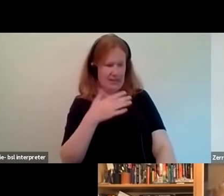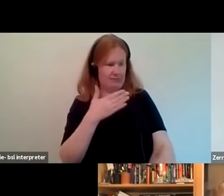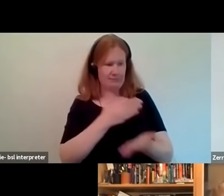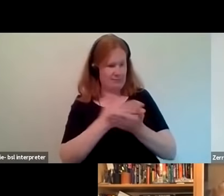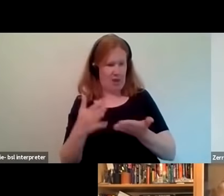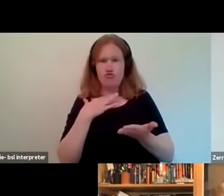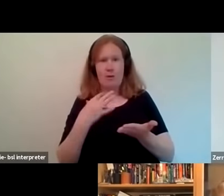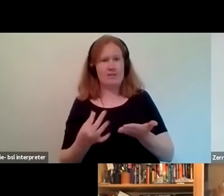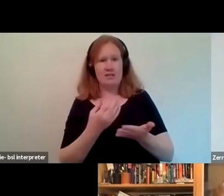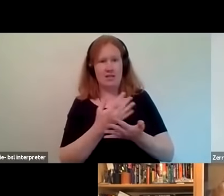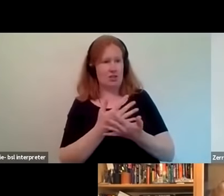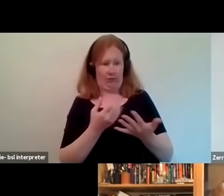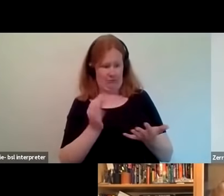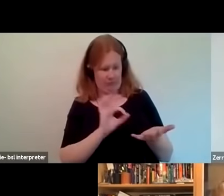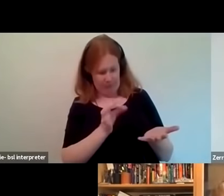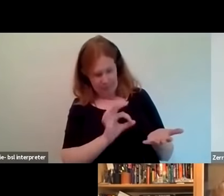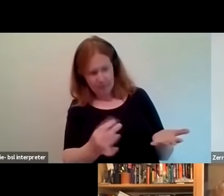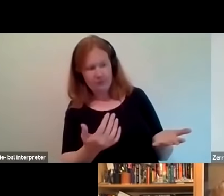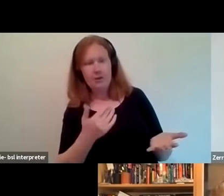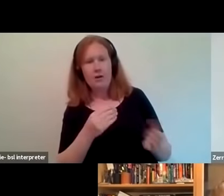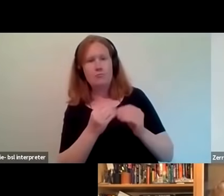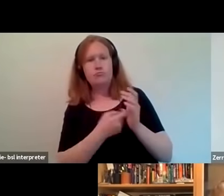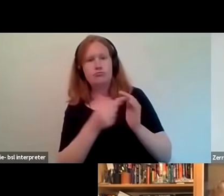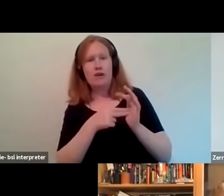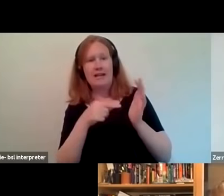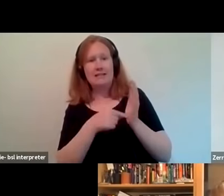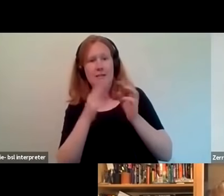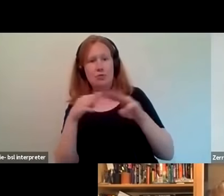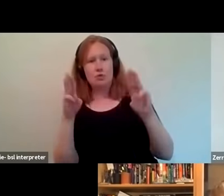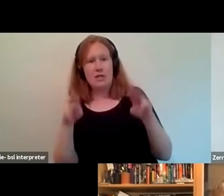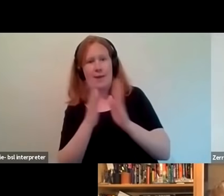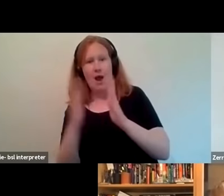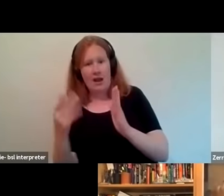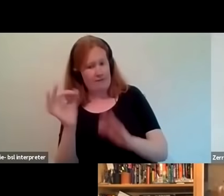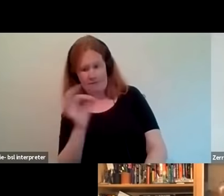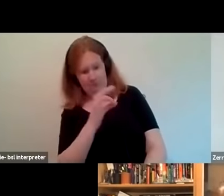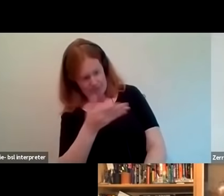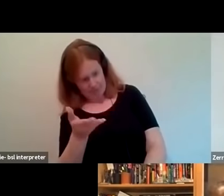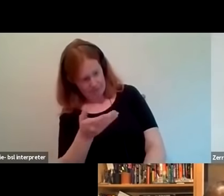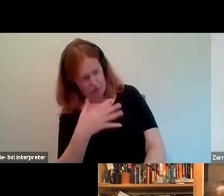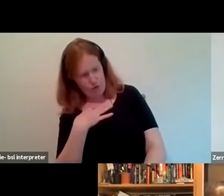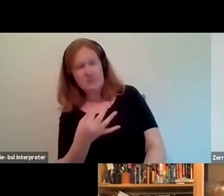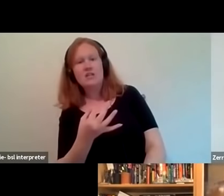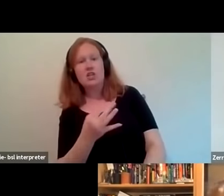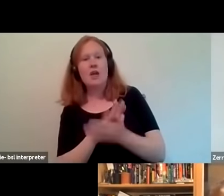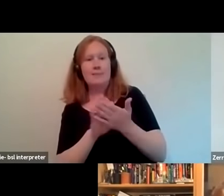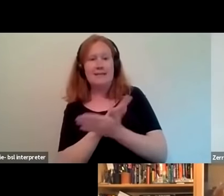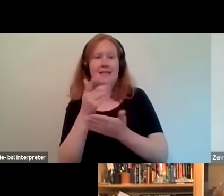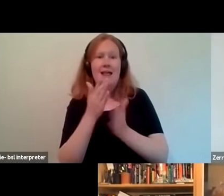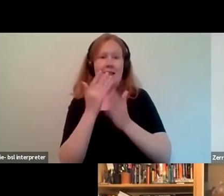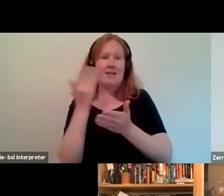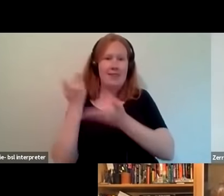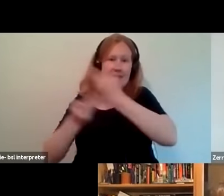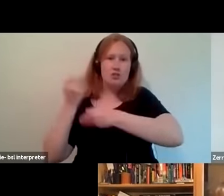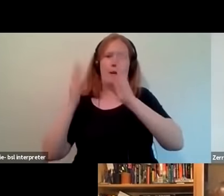of a lot of black british history in brent museum and archive um so this this history absolutely has to sit sits